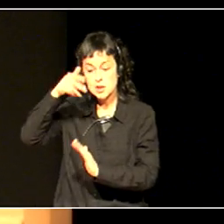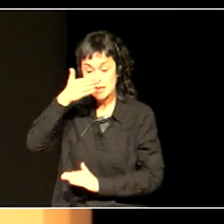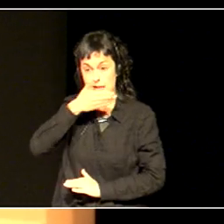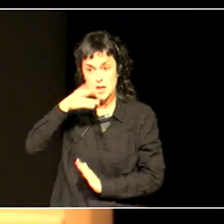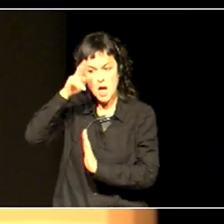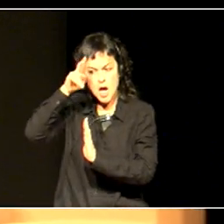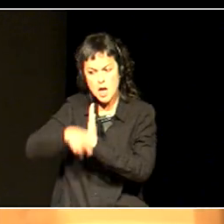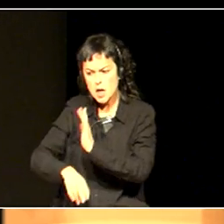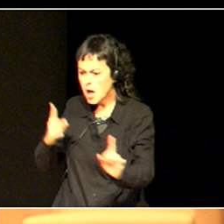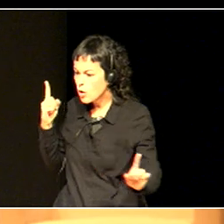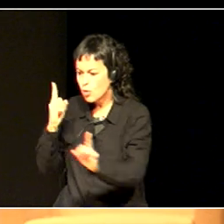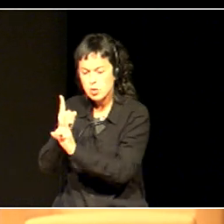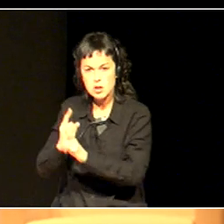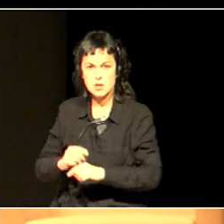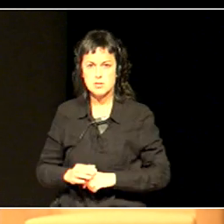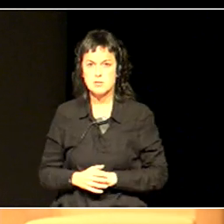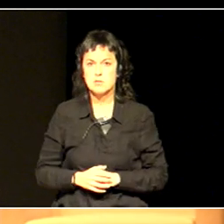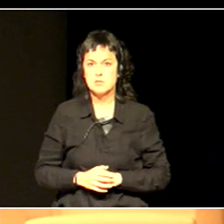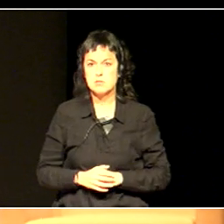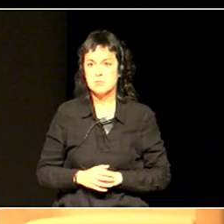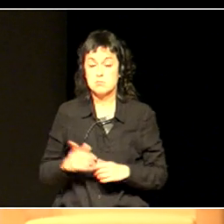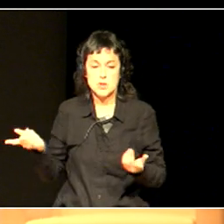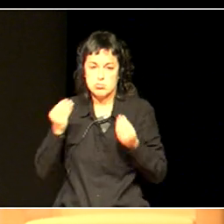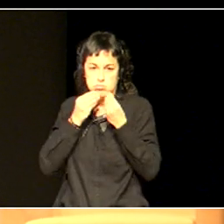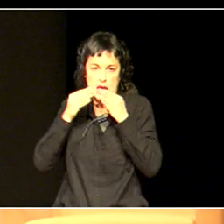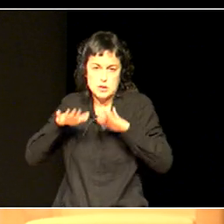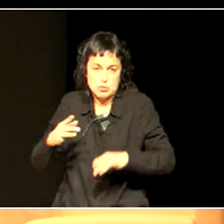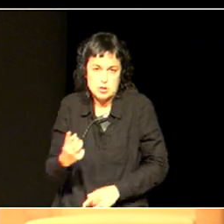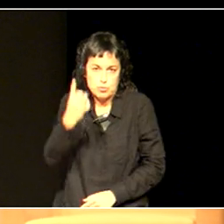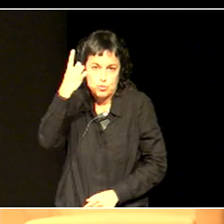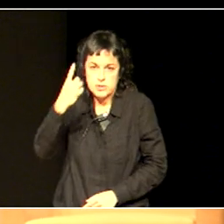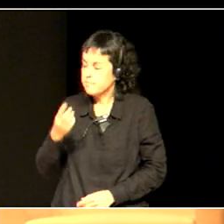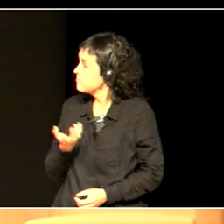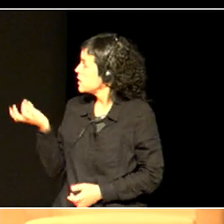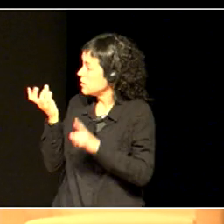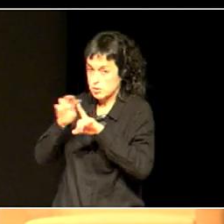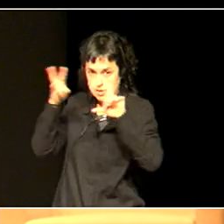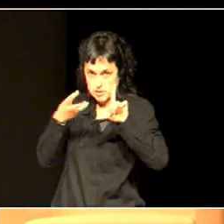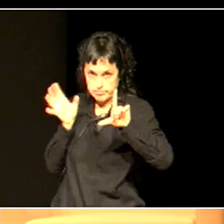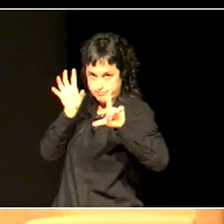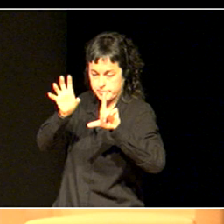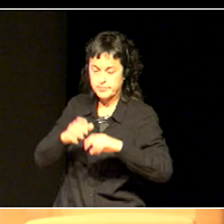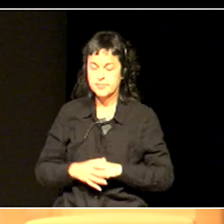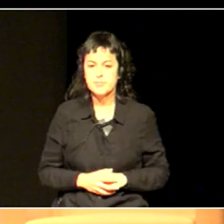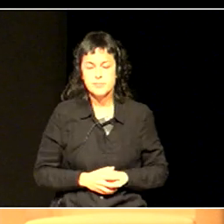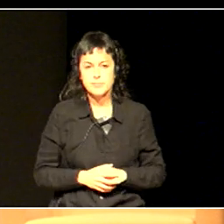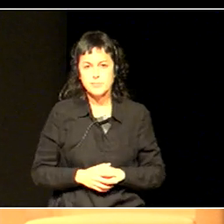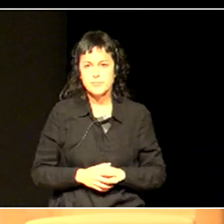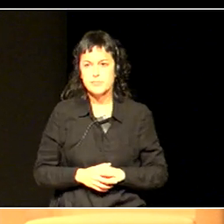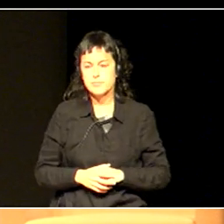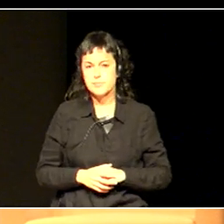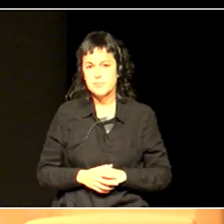It's one of the stories. Of course, the school went reckoning with my daughter,